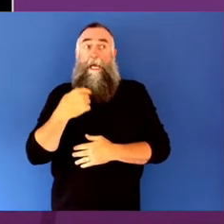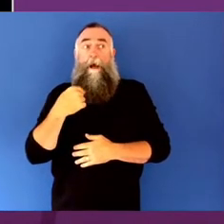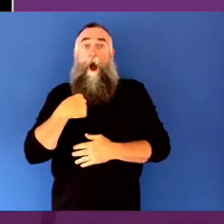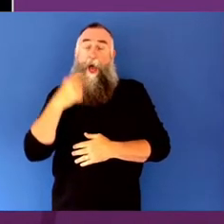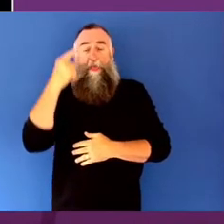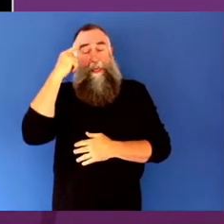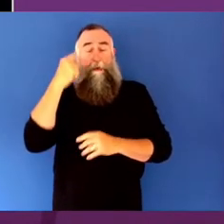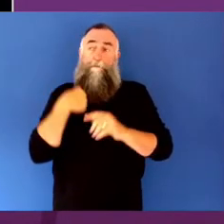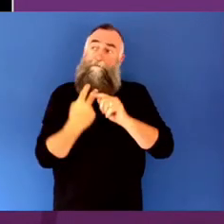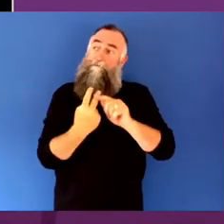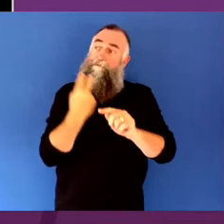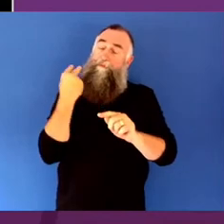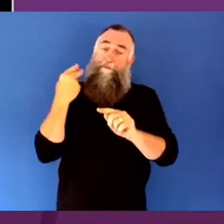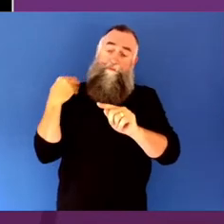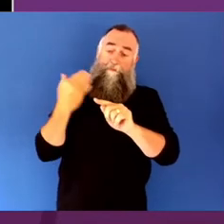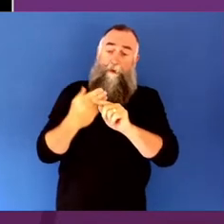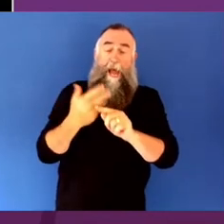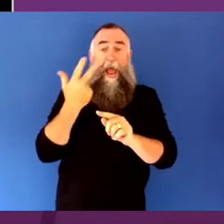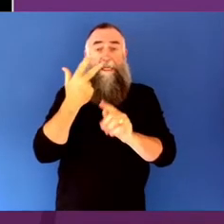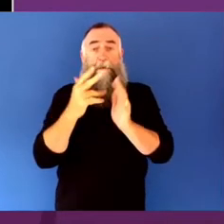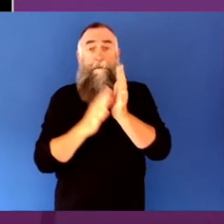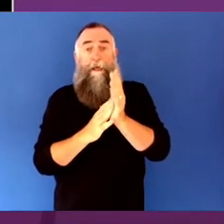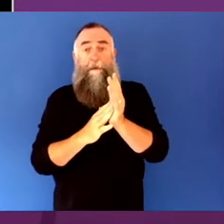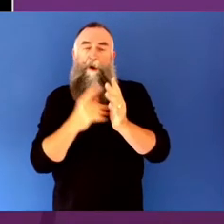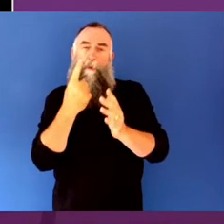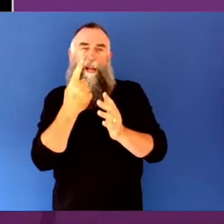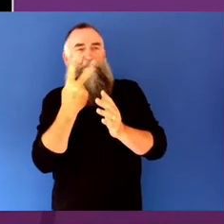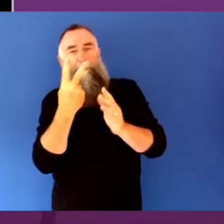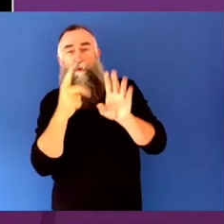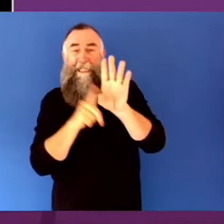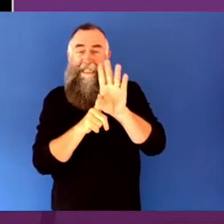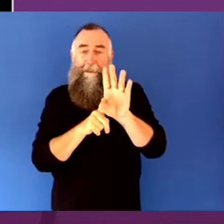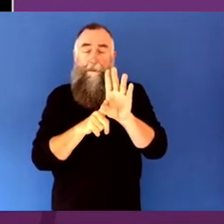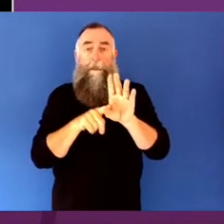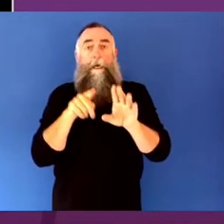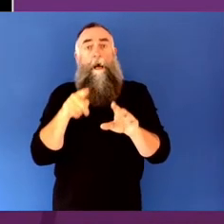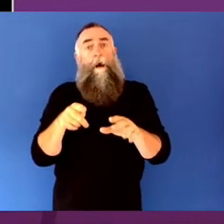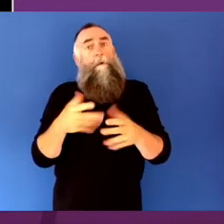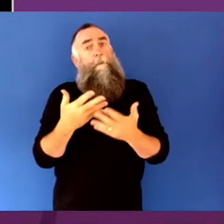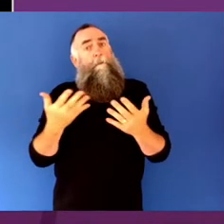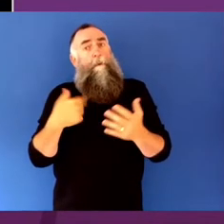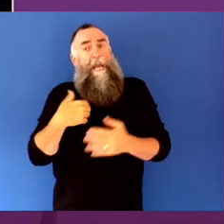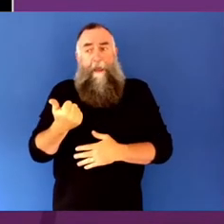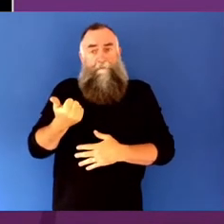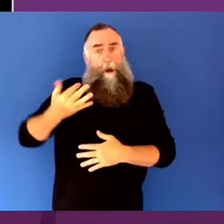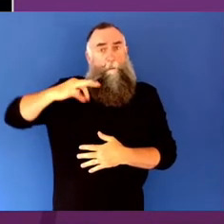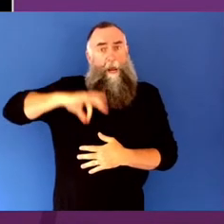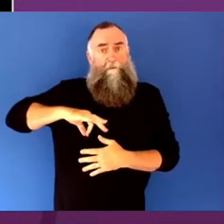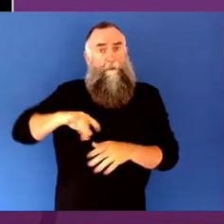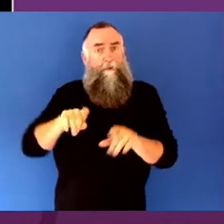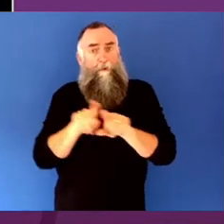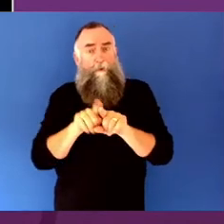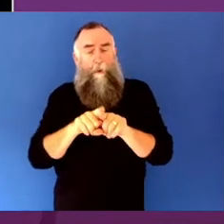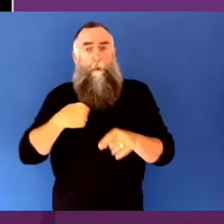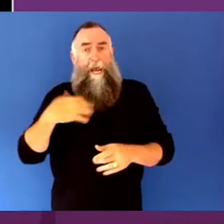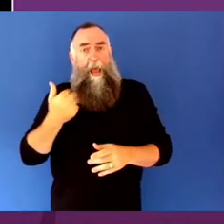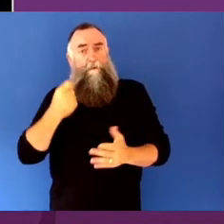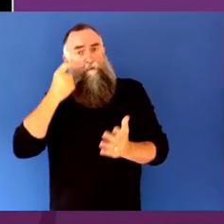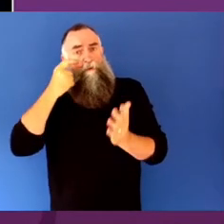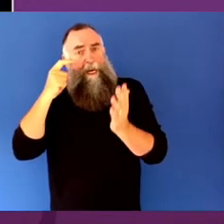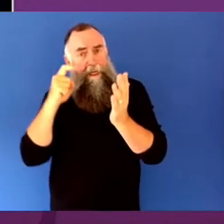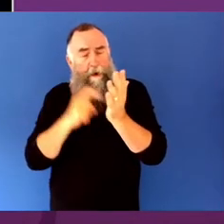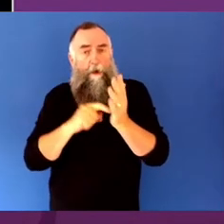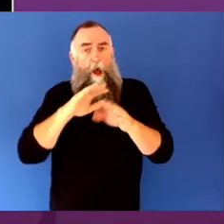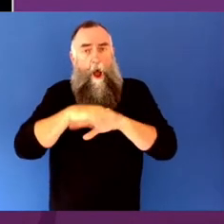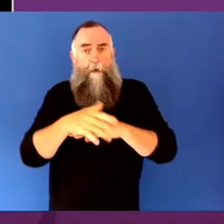unpleasant period of the last year or two, that it's allowed us to recognise what we value,